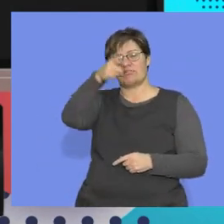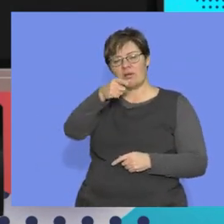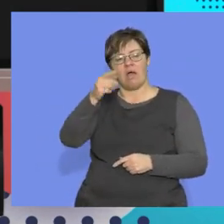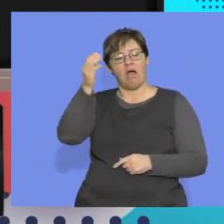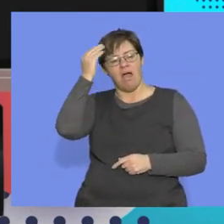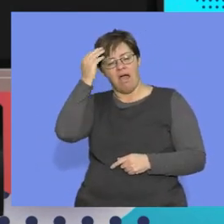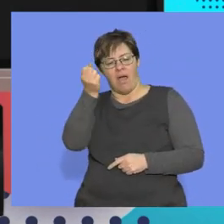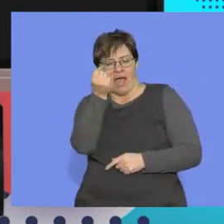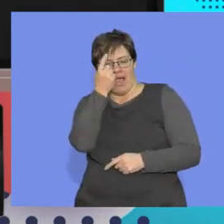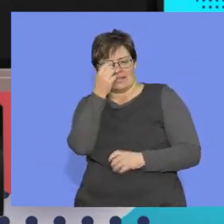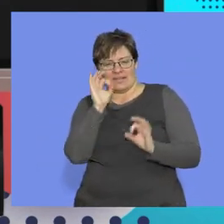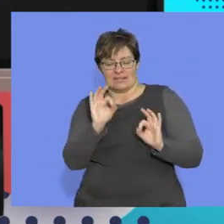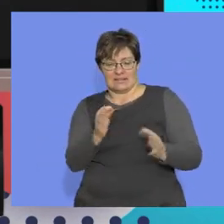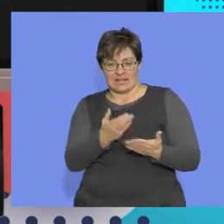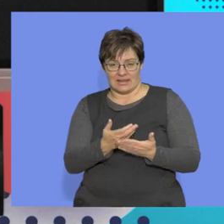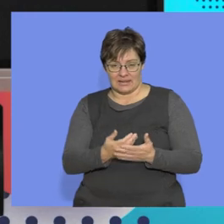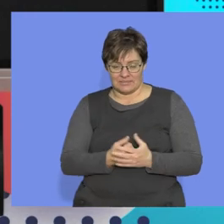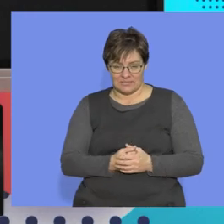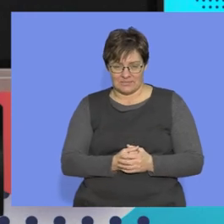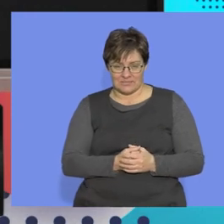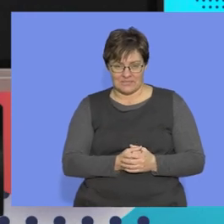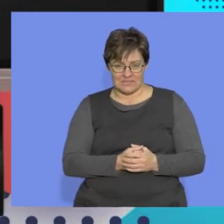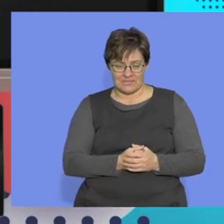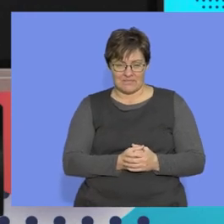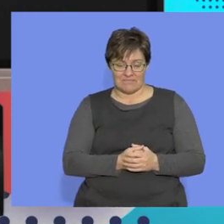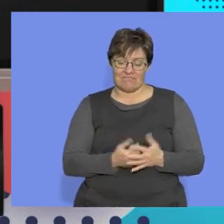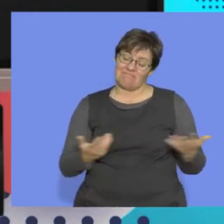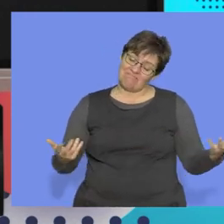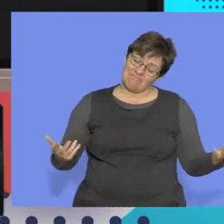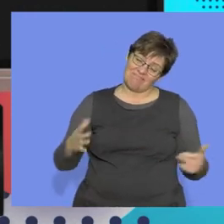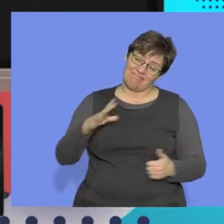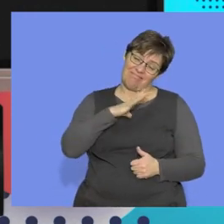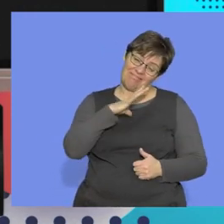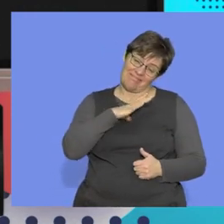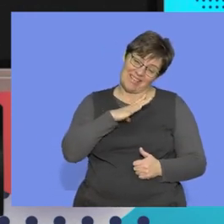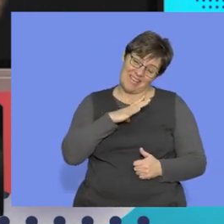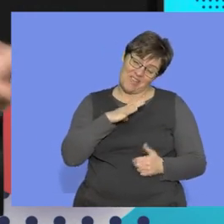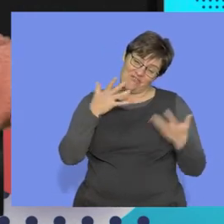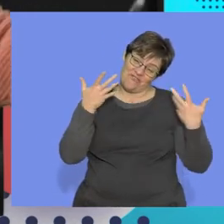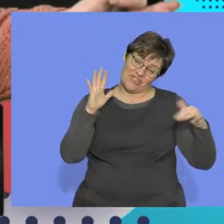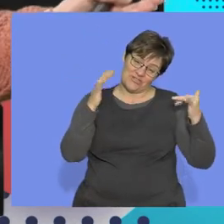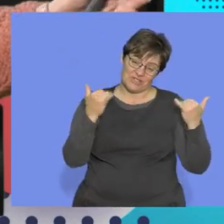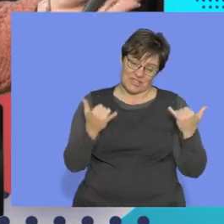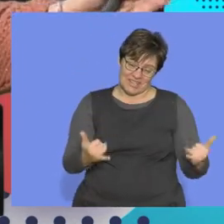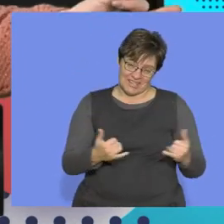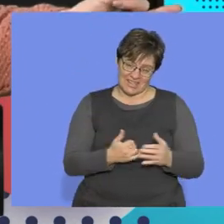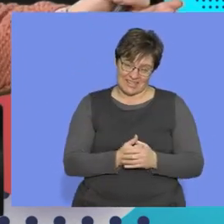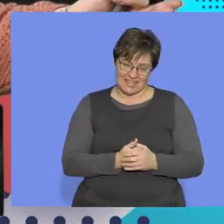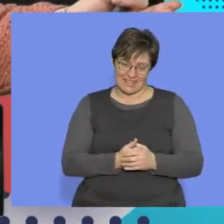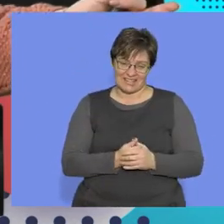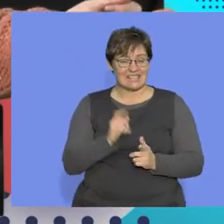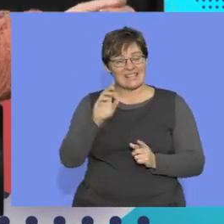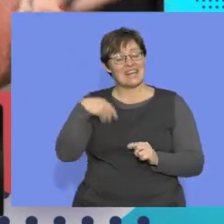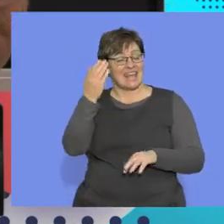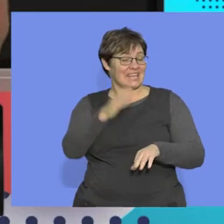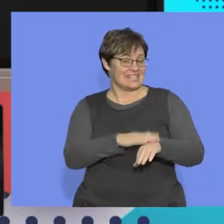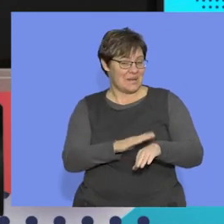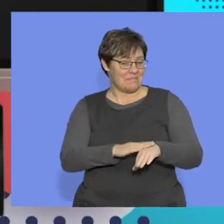a bit to a concept that you're going to be able to understand. I'm afraid that is all that we have time for.